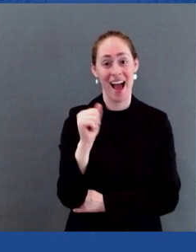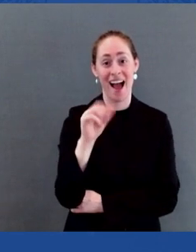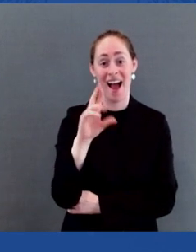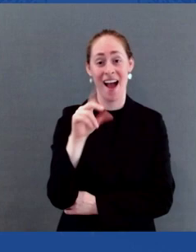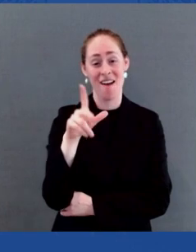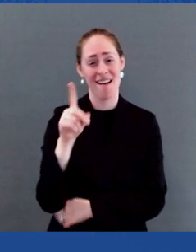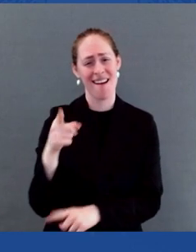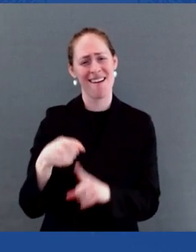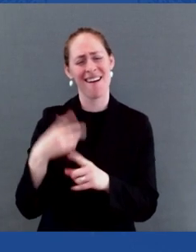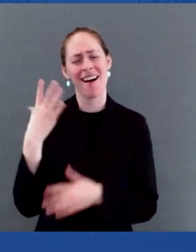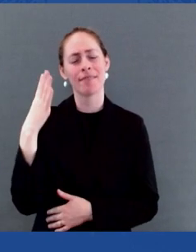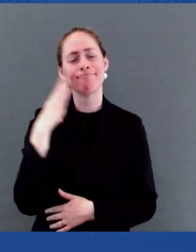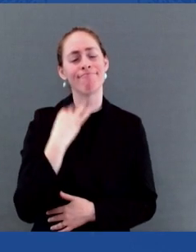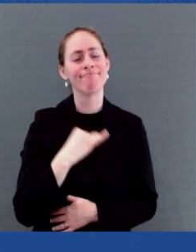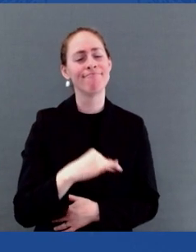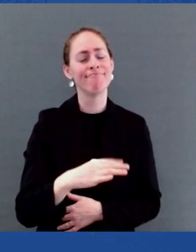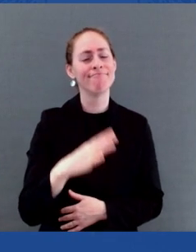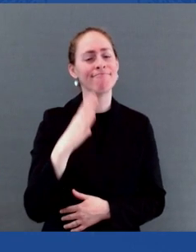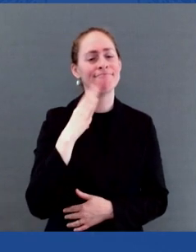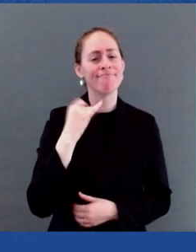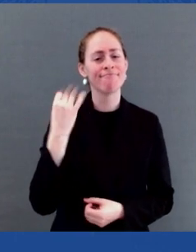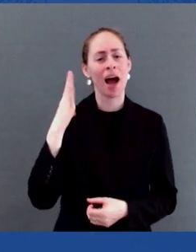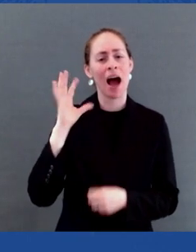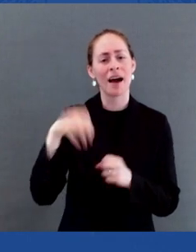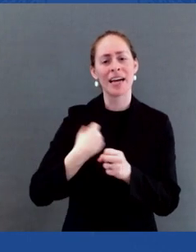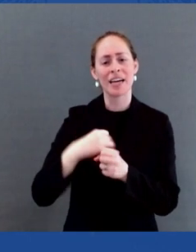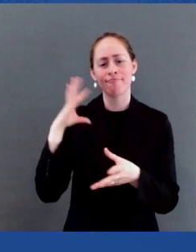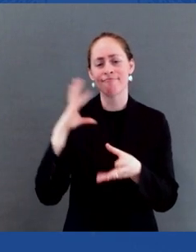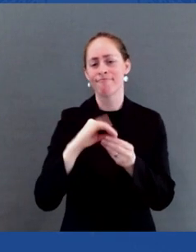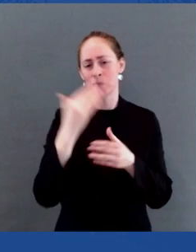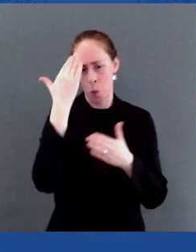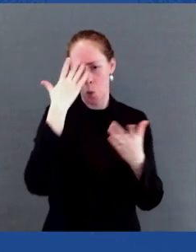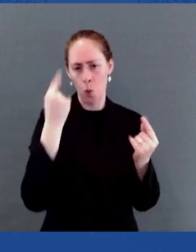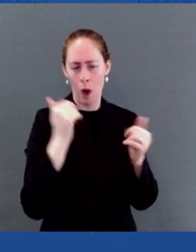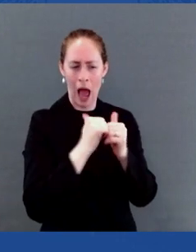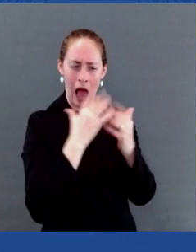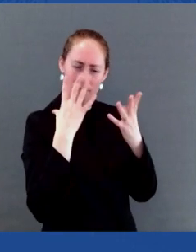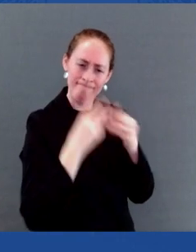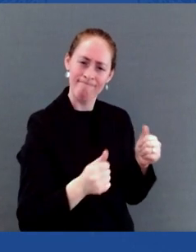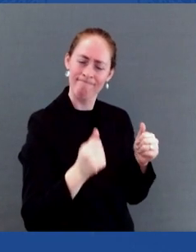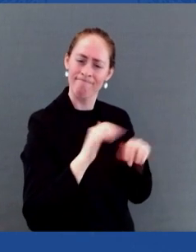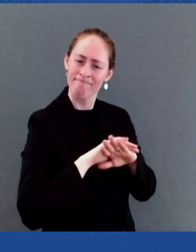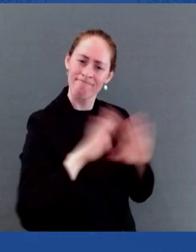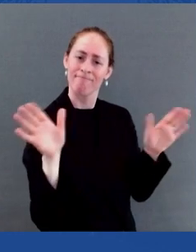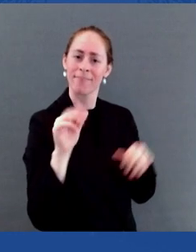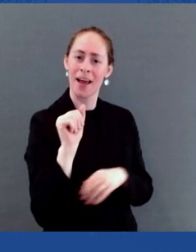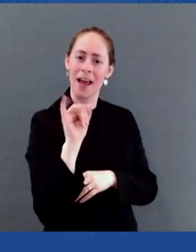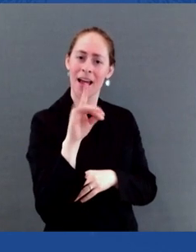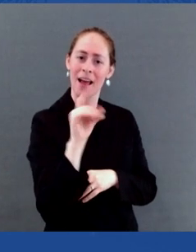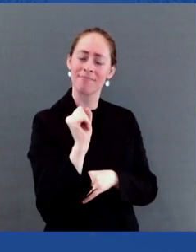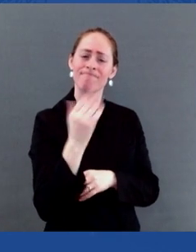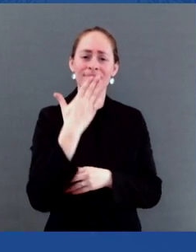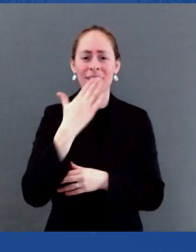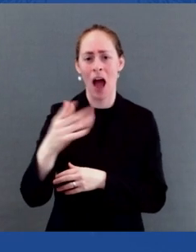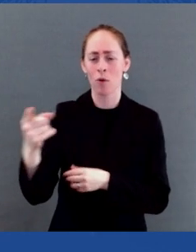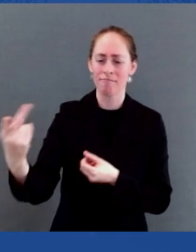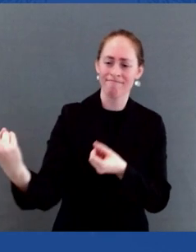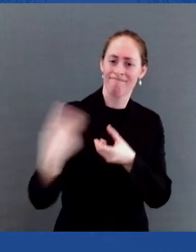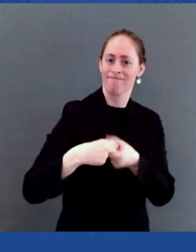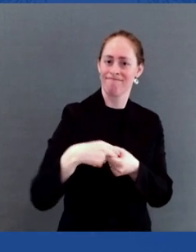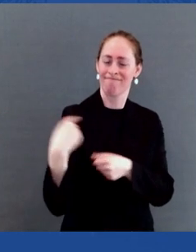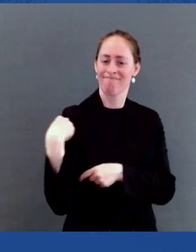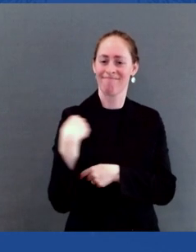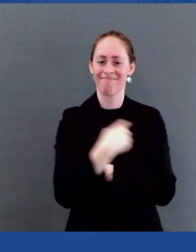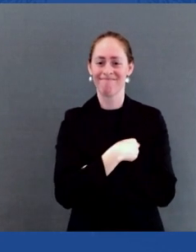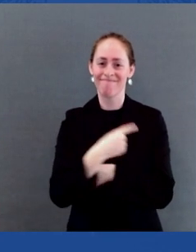And I want to thank him for his leadership and willingness to join the administration in releasing the National HIV AIDS Strategy